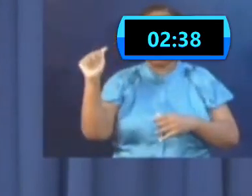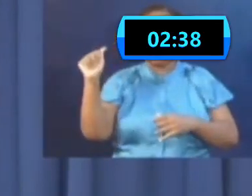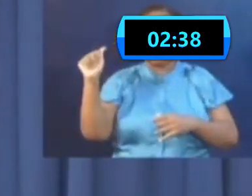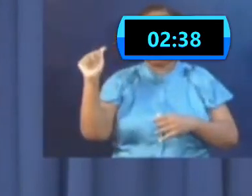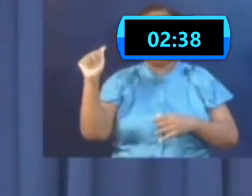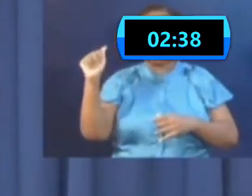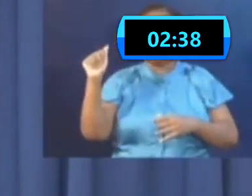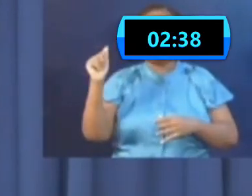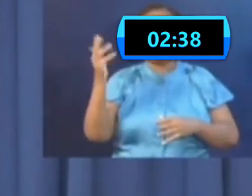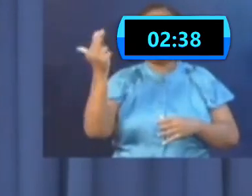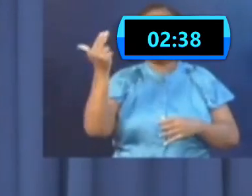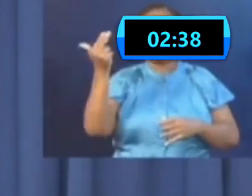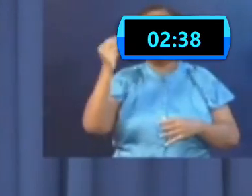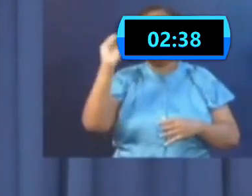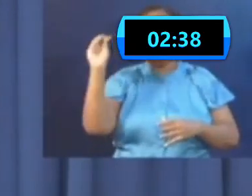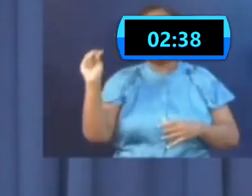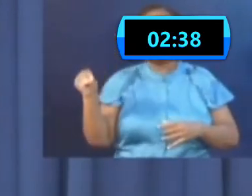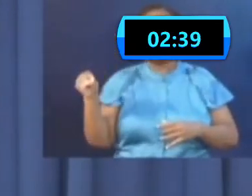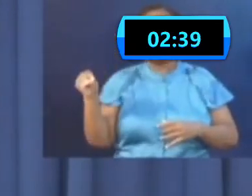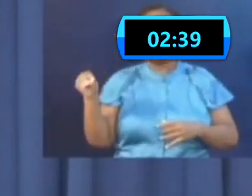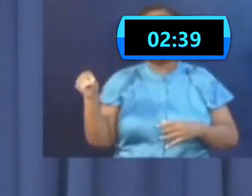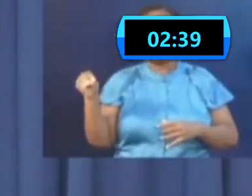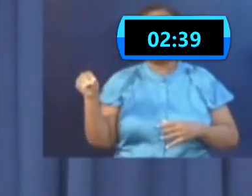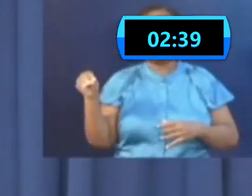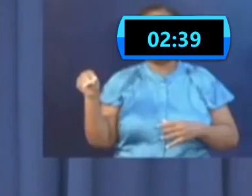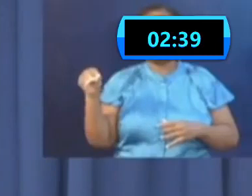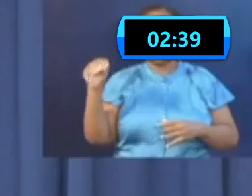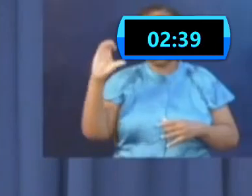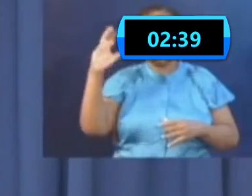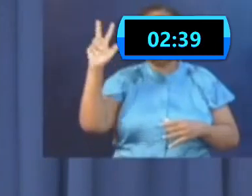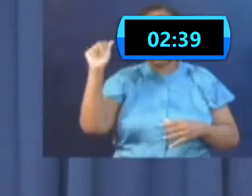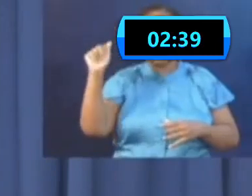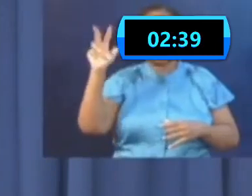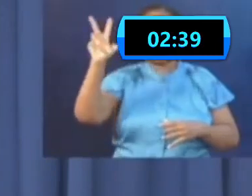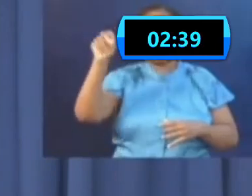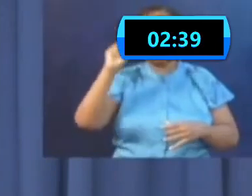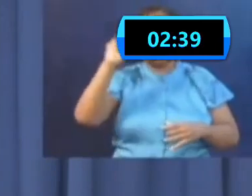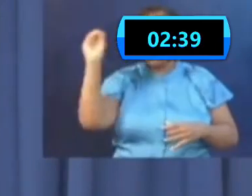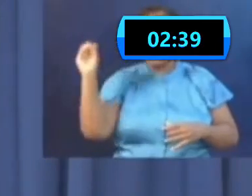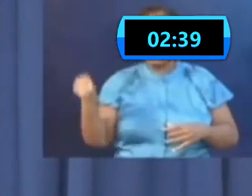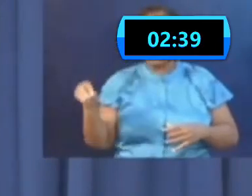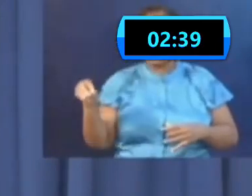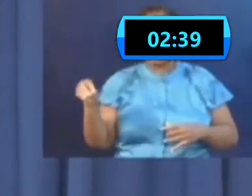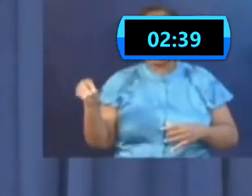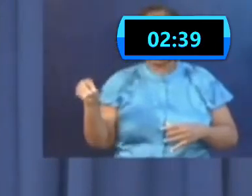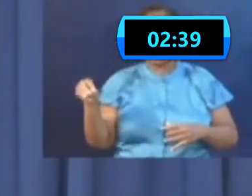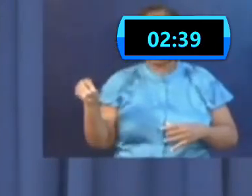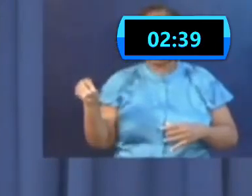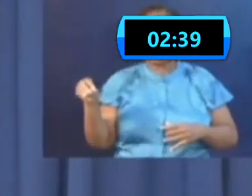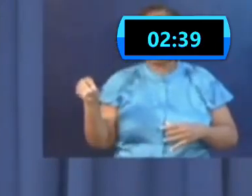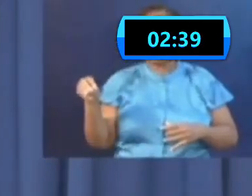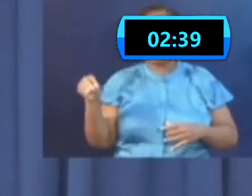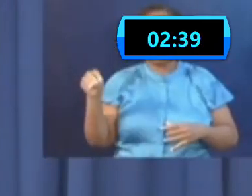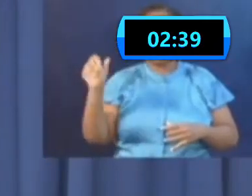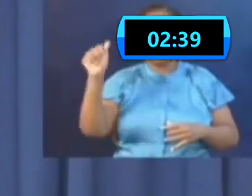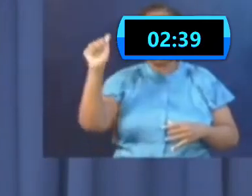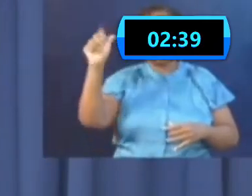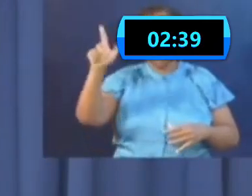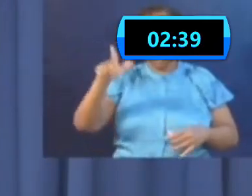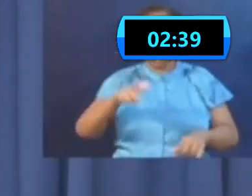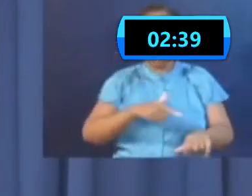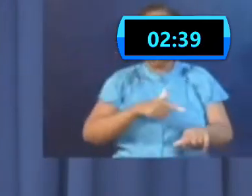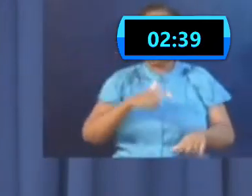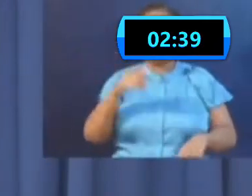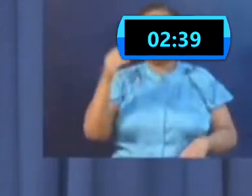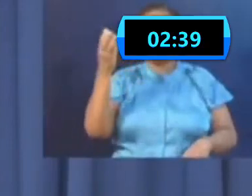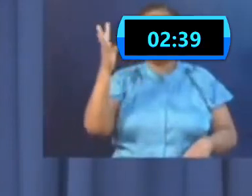CUVA is about 30%. Augustus Long remains at 14%. And ARIMA has